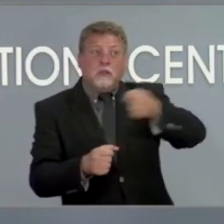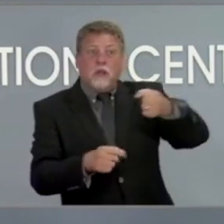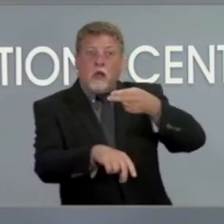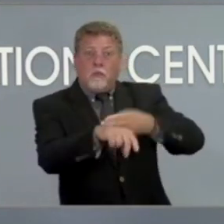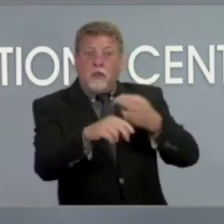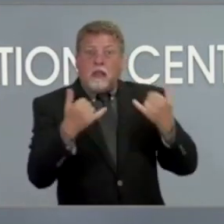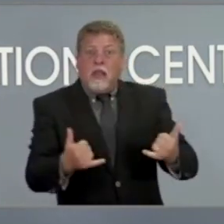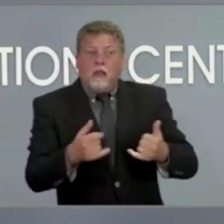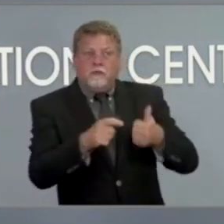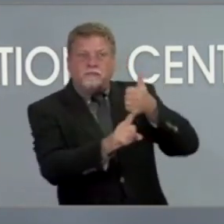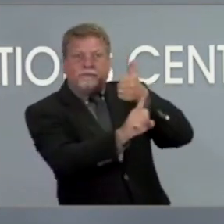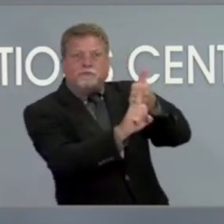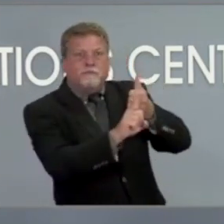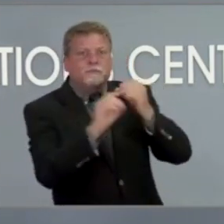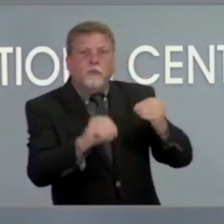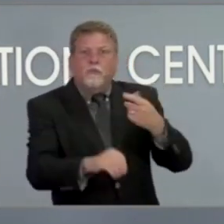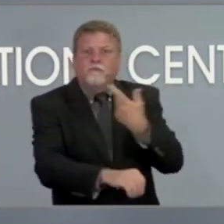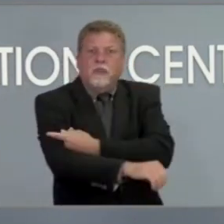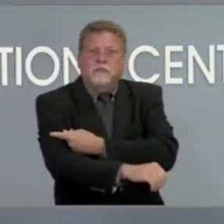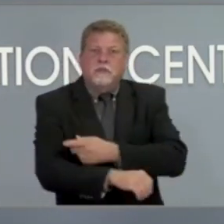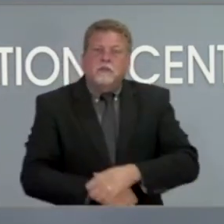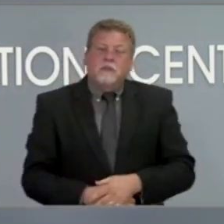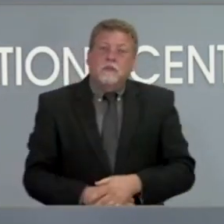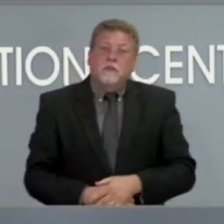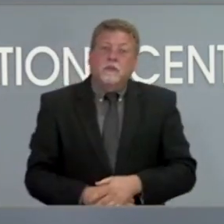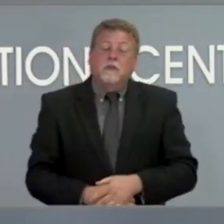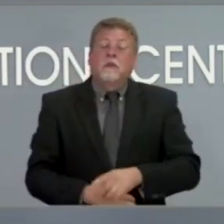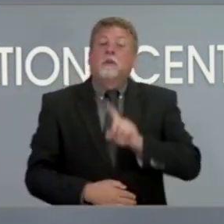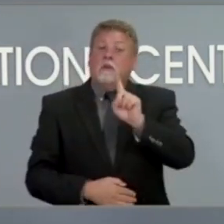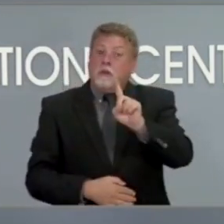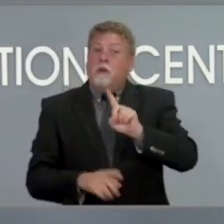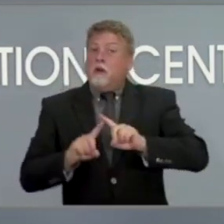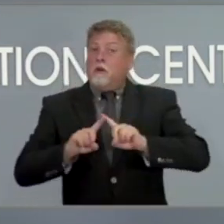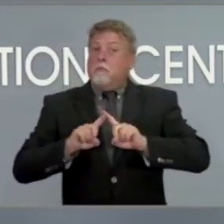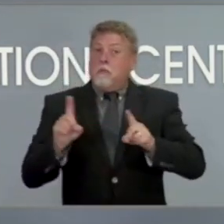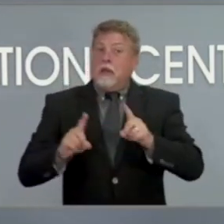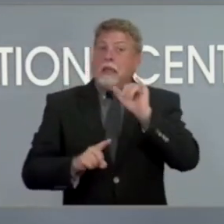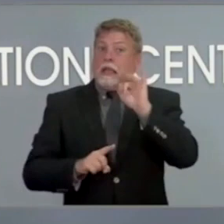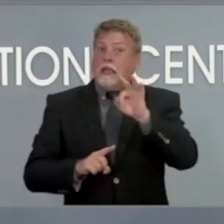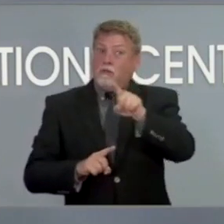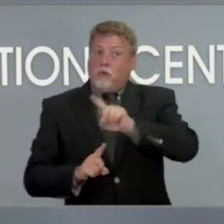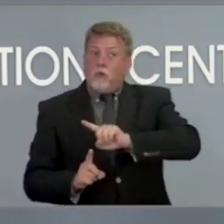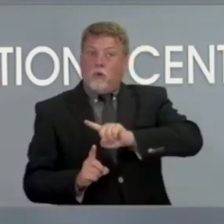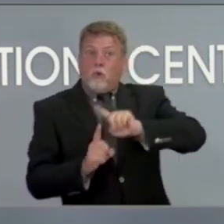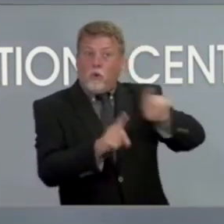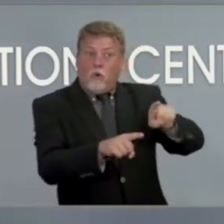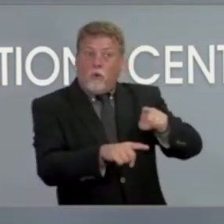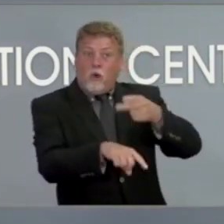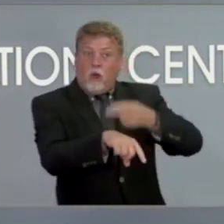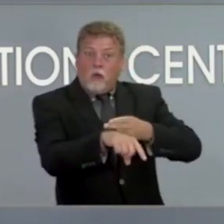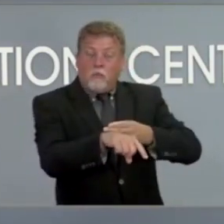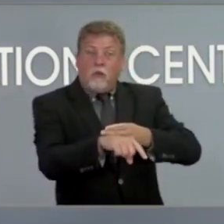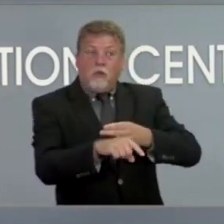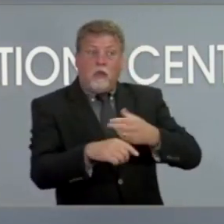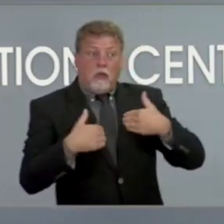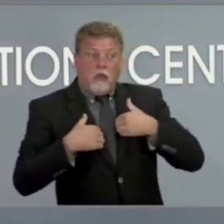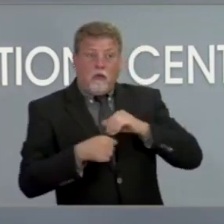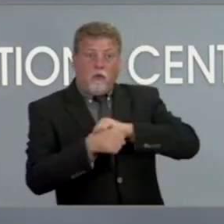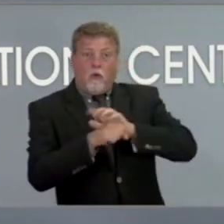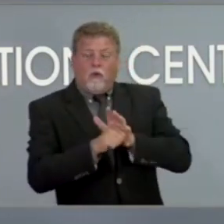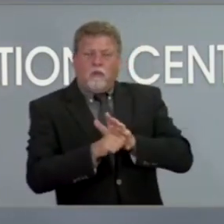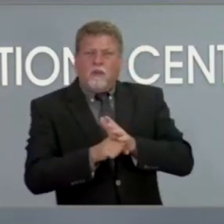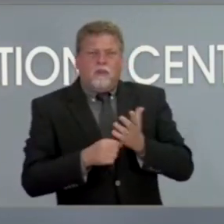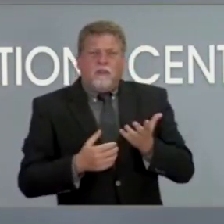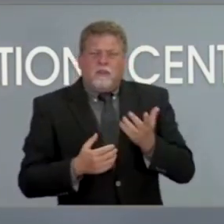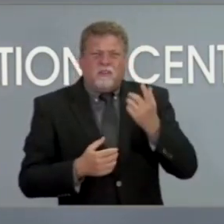For the most part, ending up in the hospital because of COVID is largely preventable. COVID